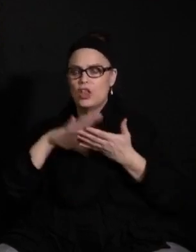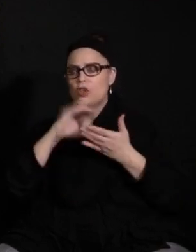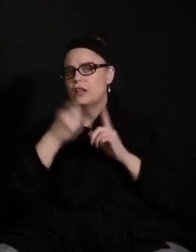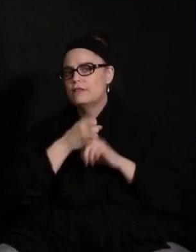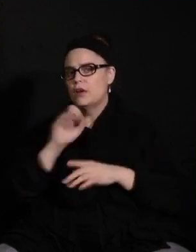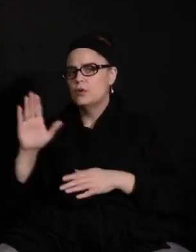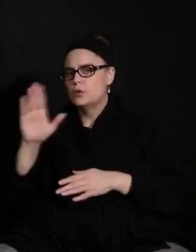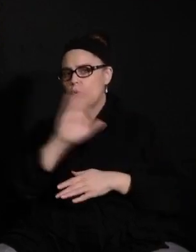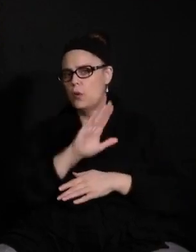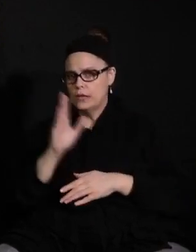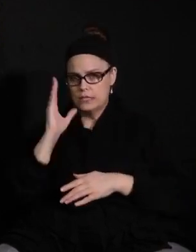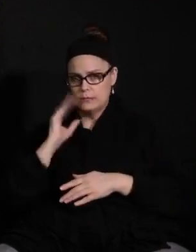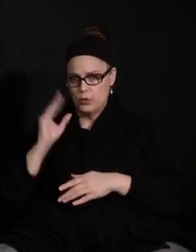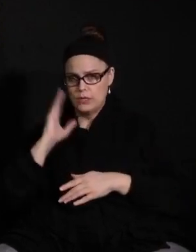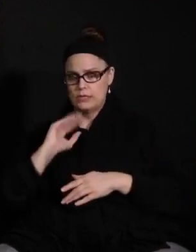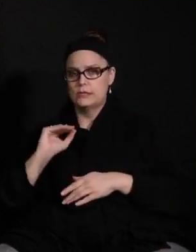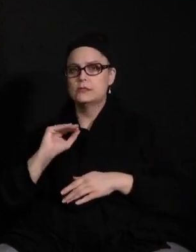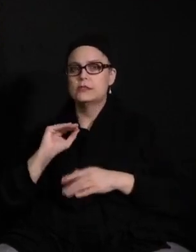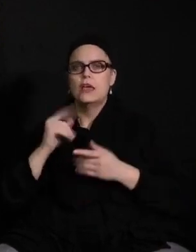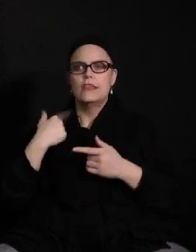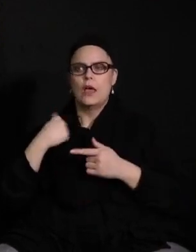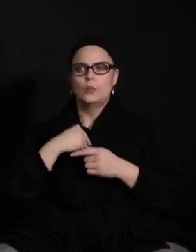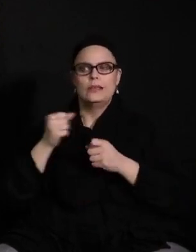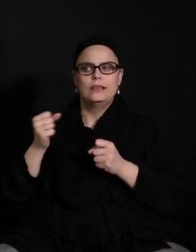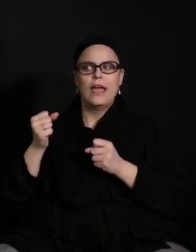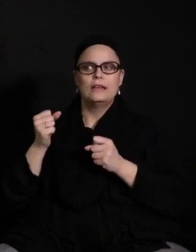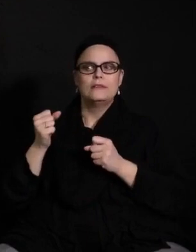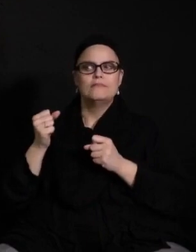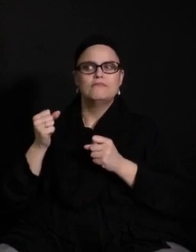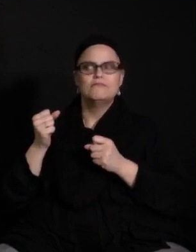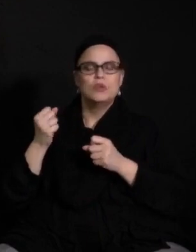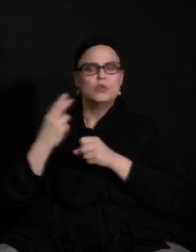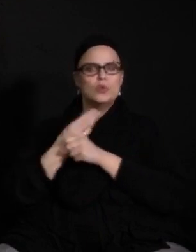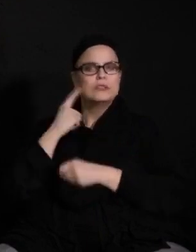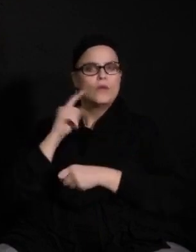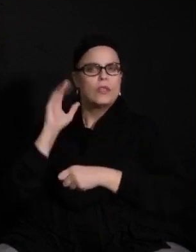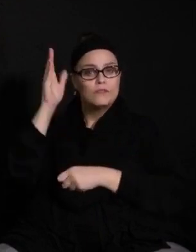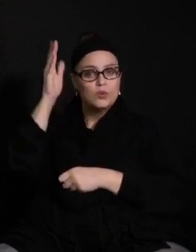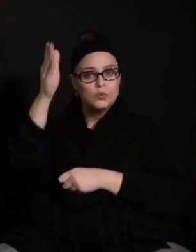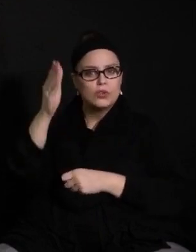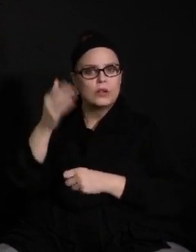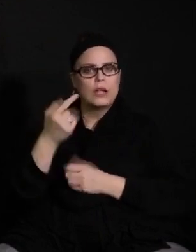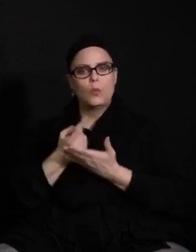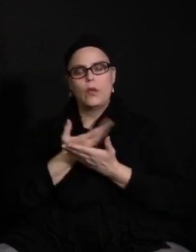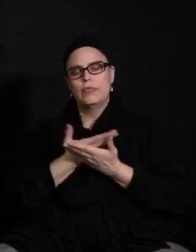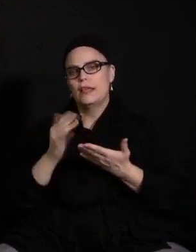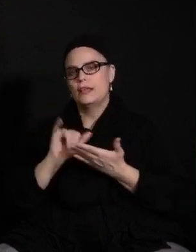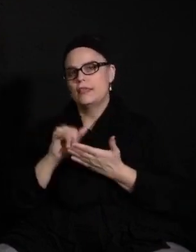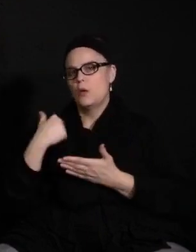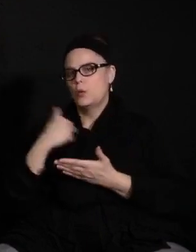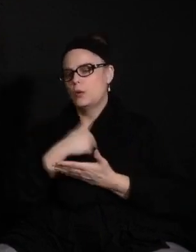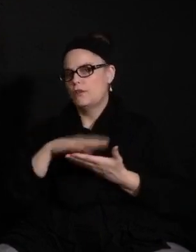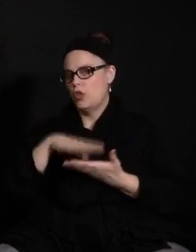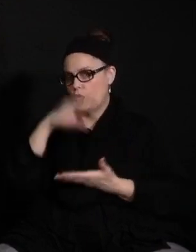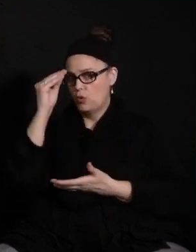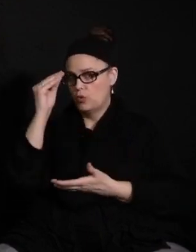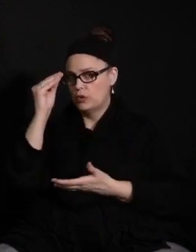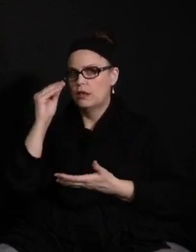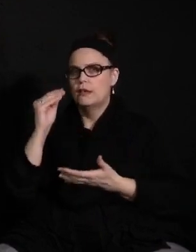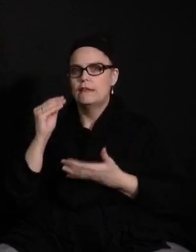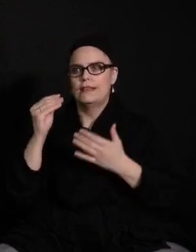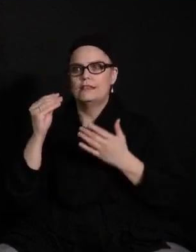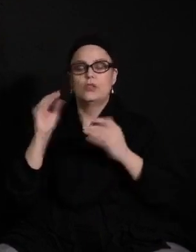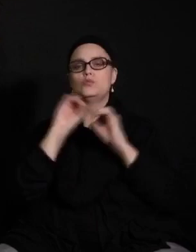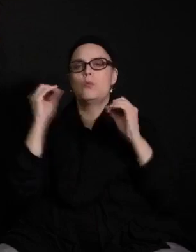experiences that you believe we could draw on for the future. And I think one thing that we've learned is that, you know, it's